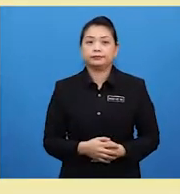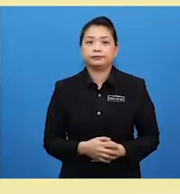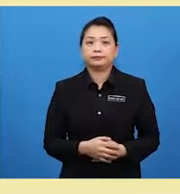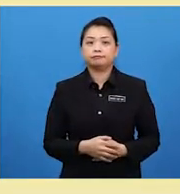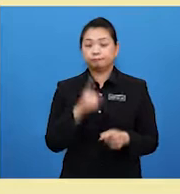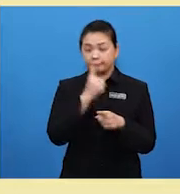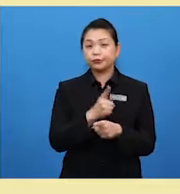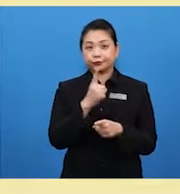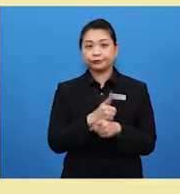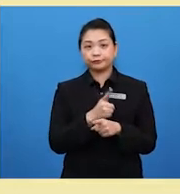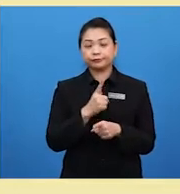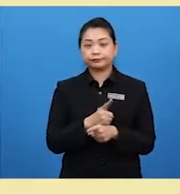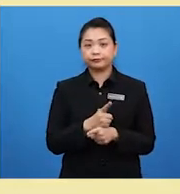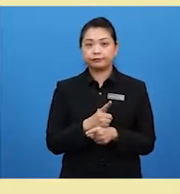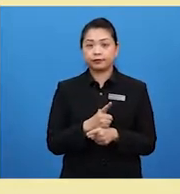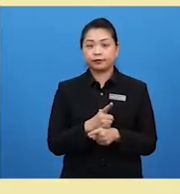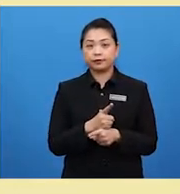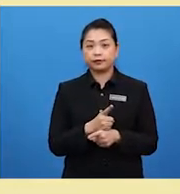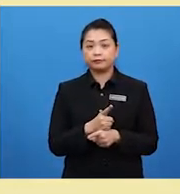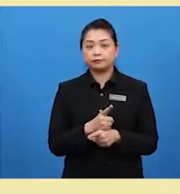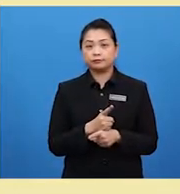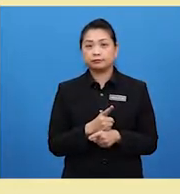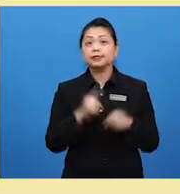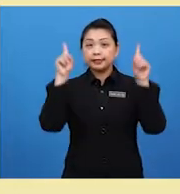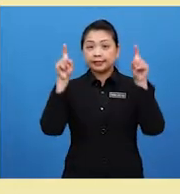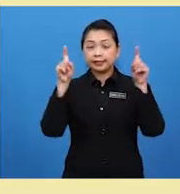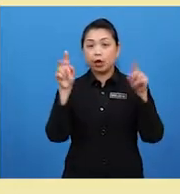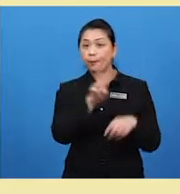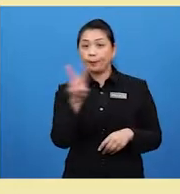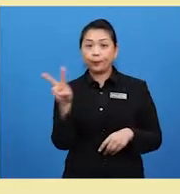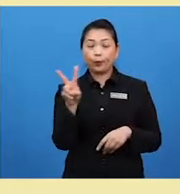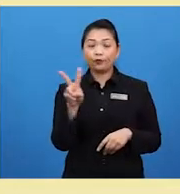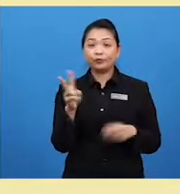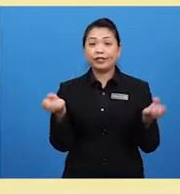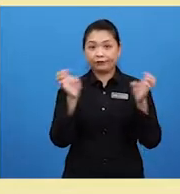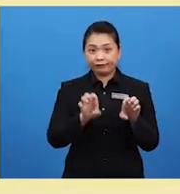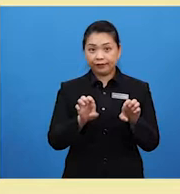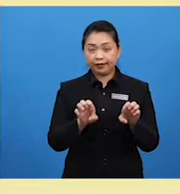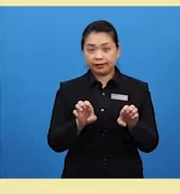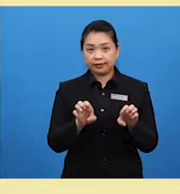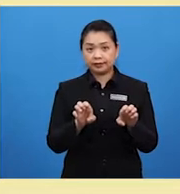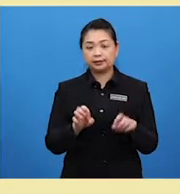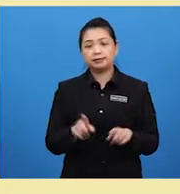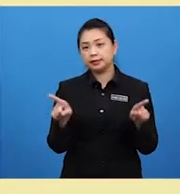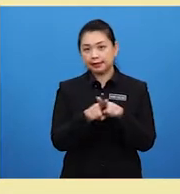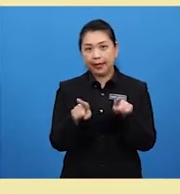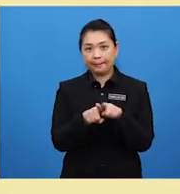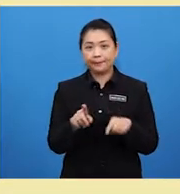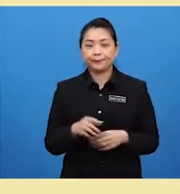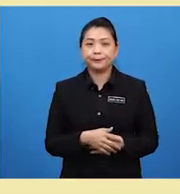True. The date for both events are Saturday, 18 July.